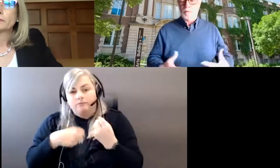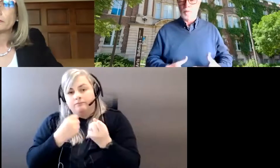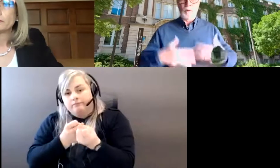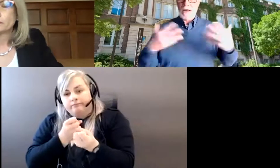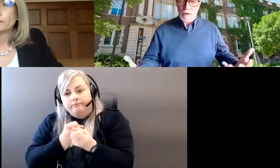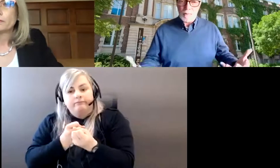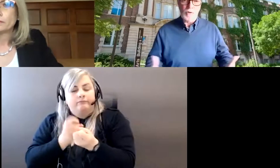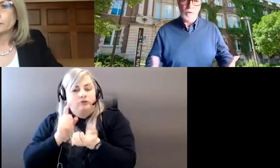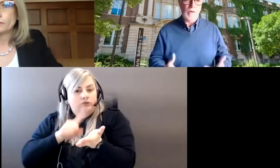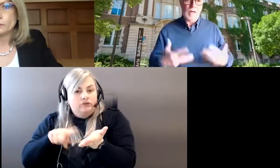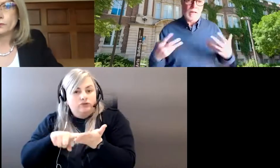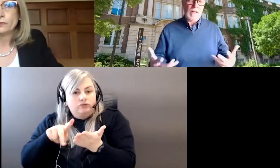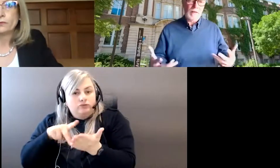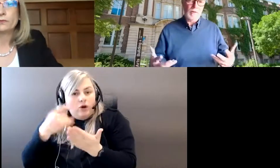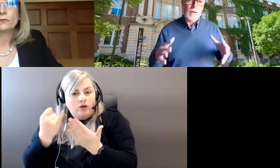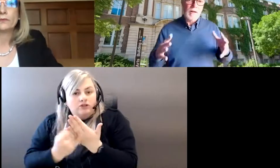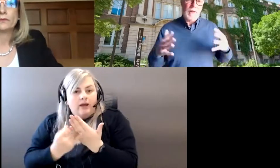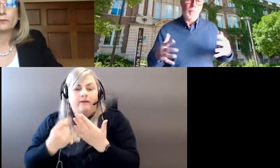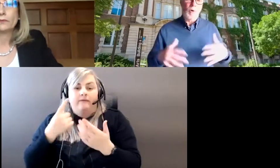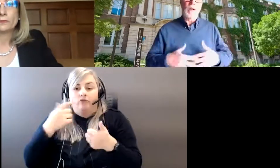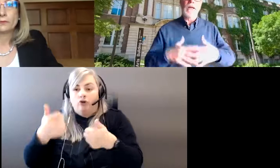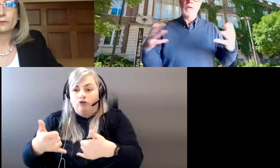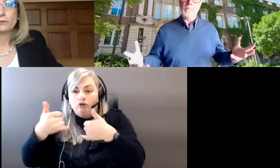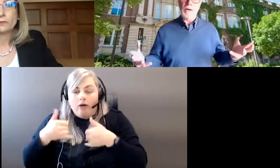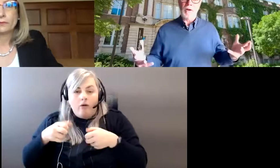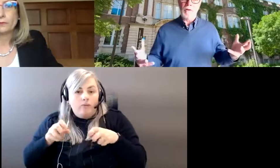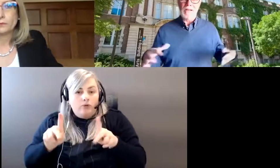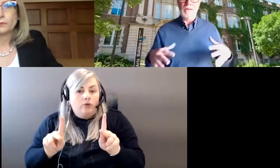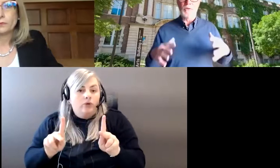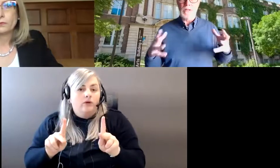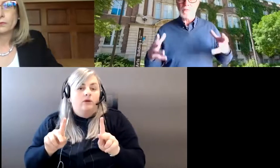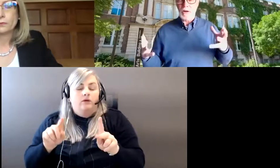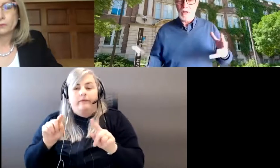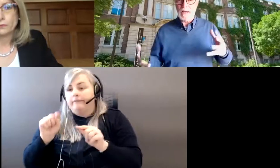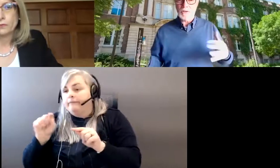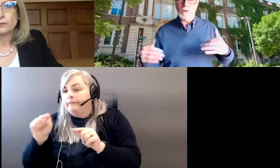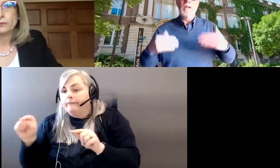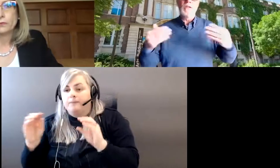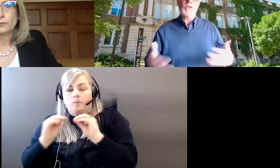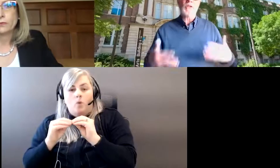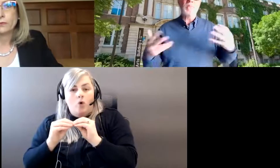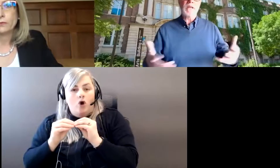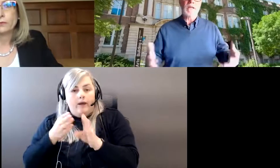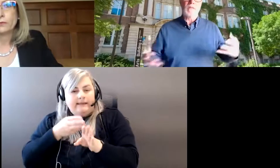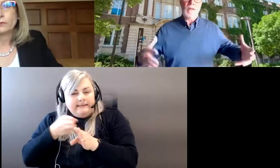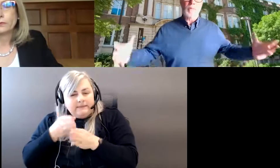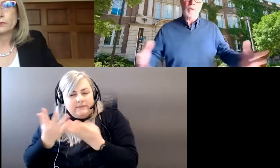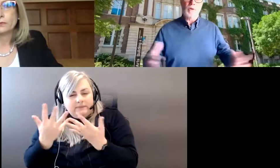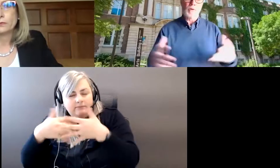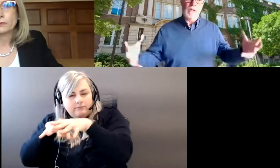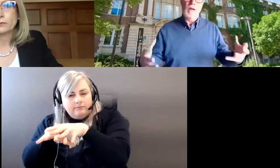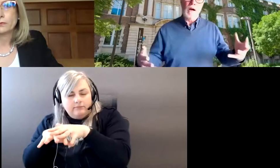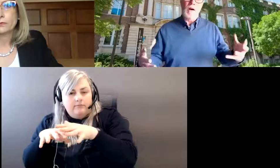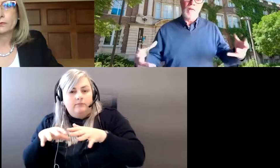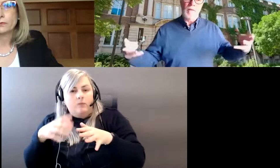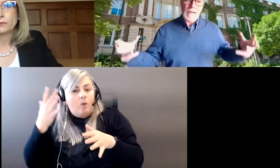grant opportunities and others that are more interdisciplinary, interdisciplinary in nature, just because of the opportunity,